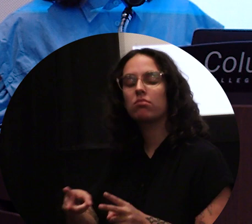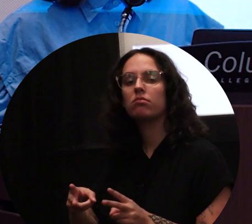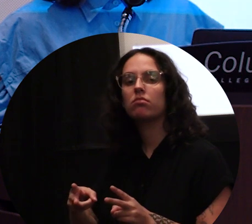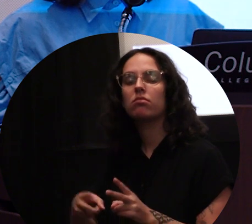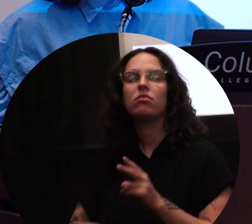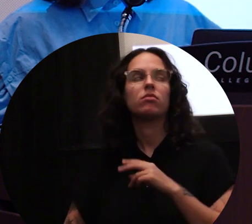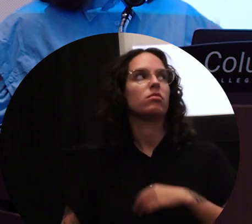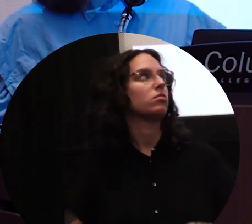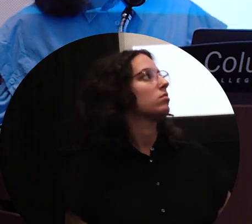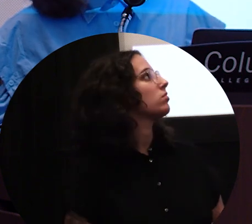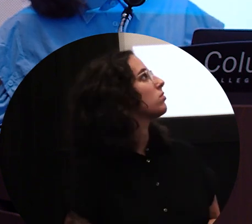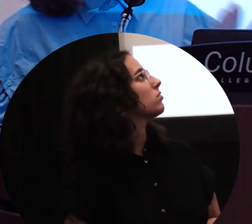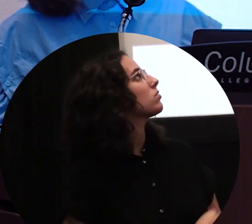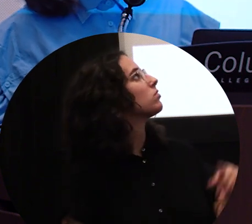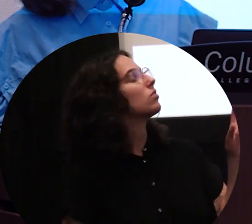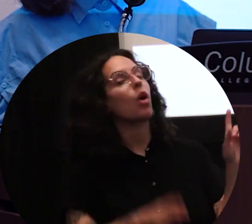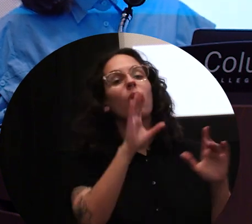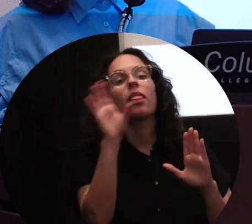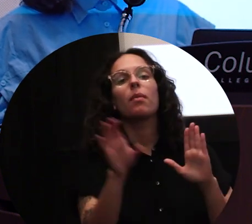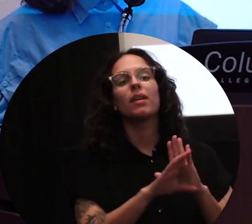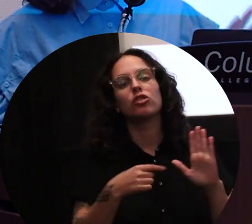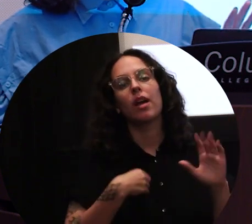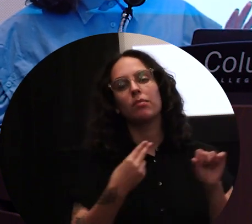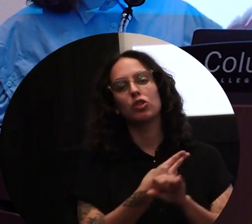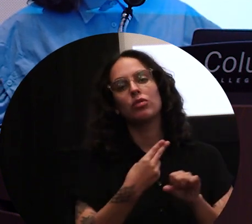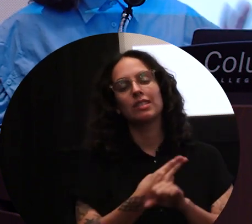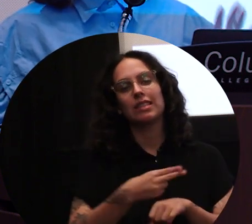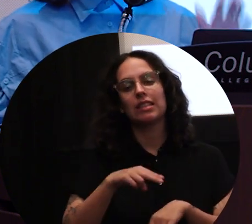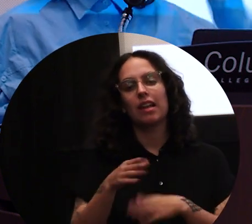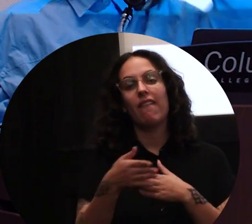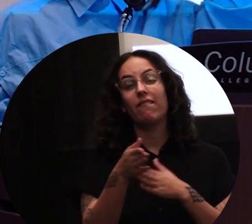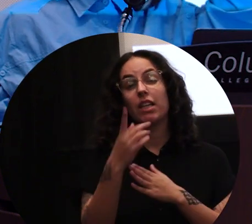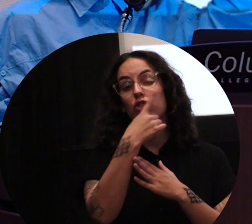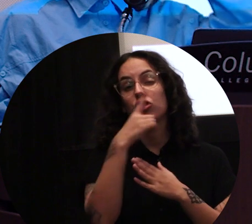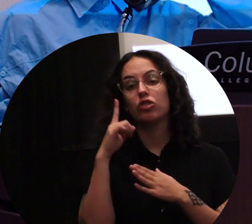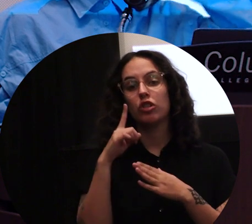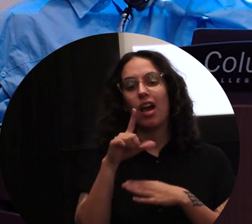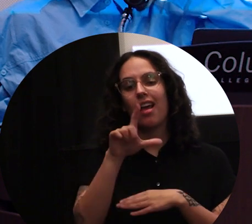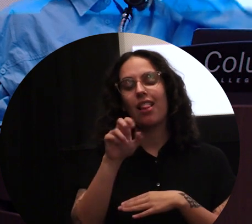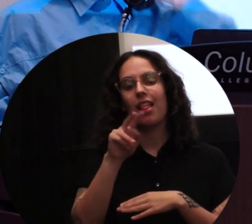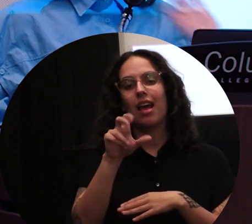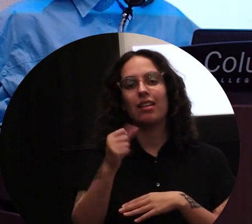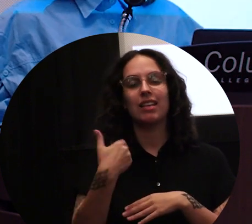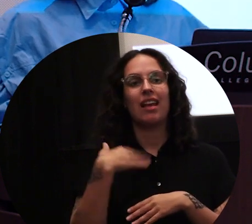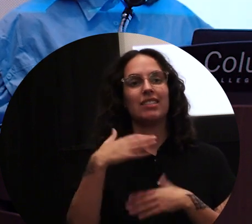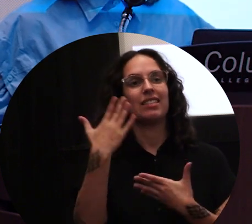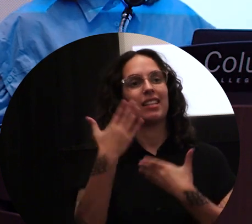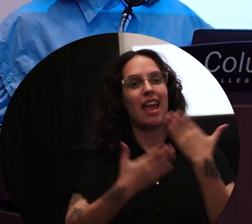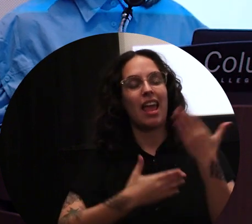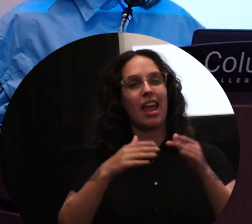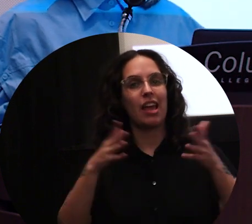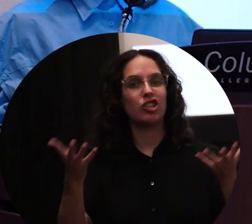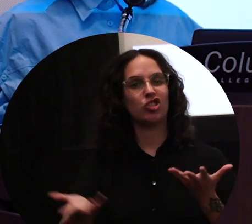And the imagery behind it, I'm using a fisheye lens and it has this hand gesture. So this hand gesture is